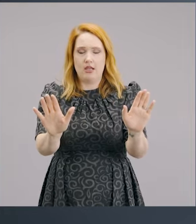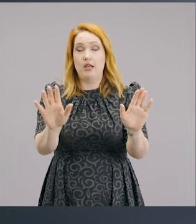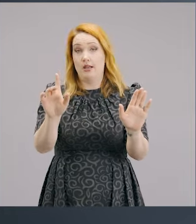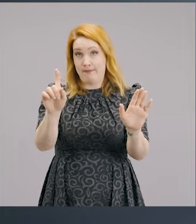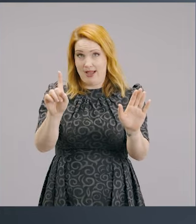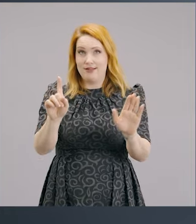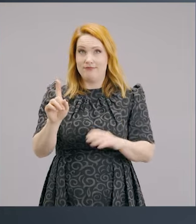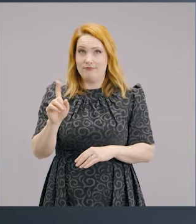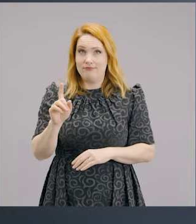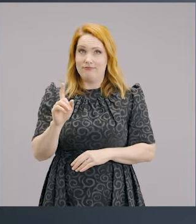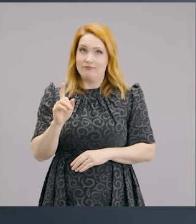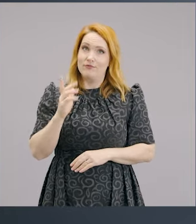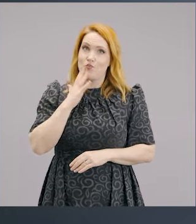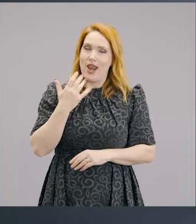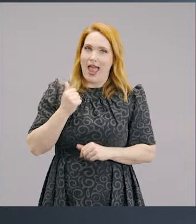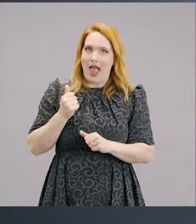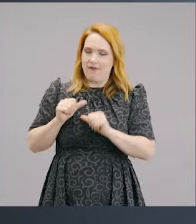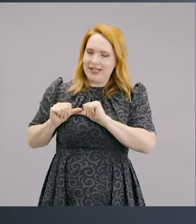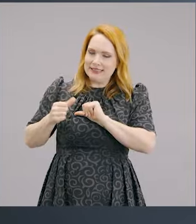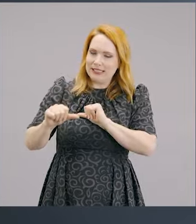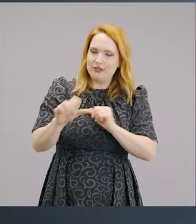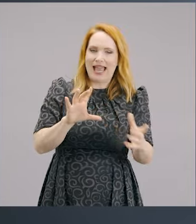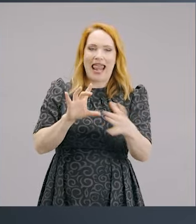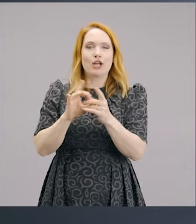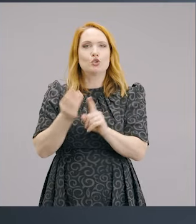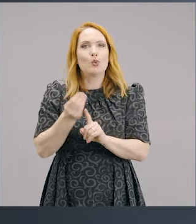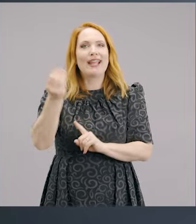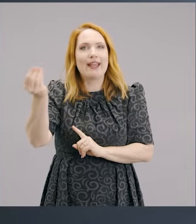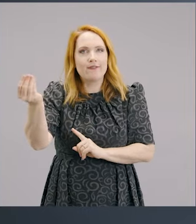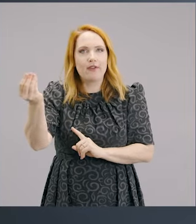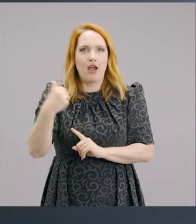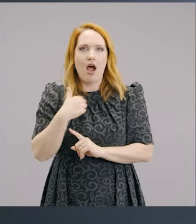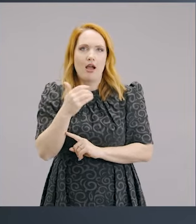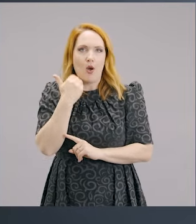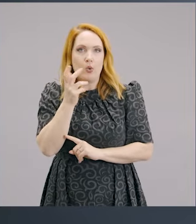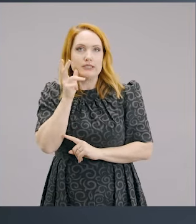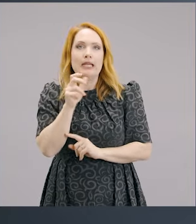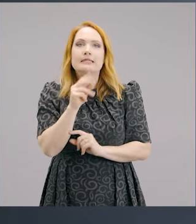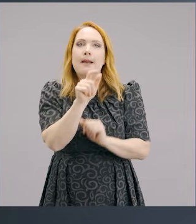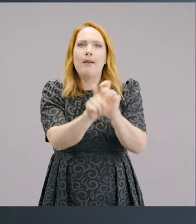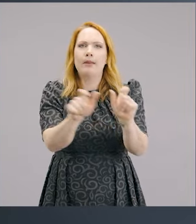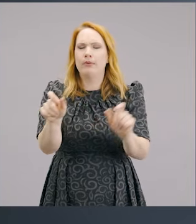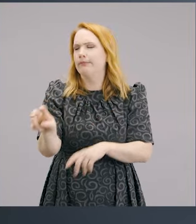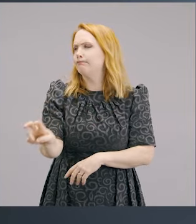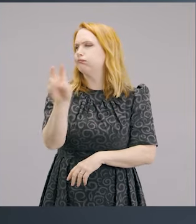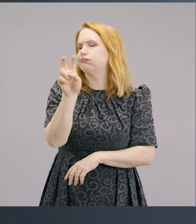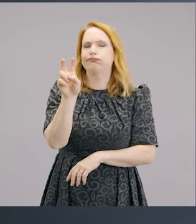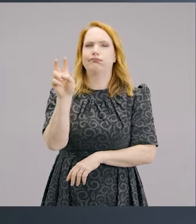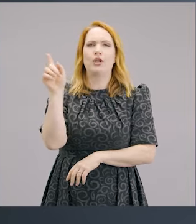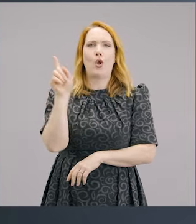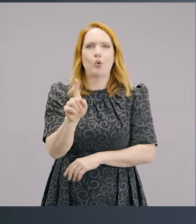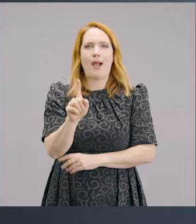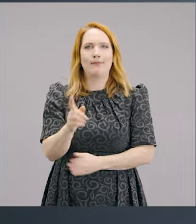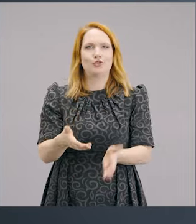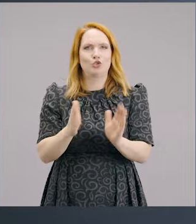whatsoever. But every time we have a series on giving, I always hear there are people that boycott the